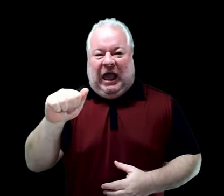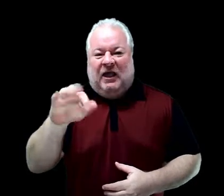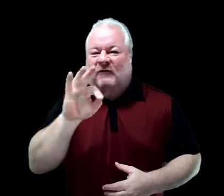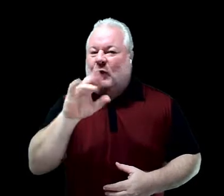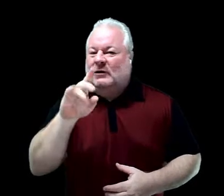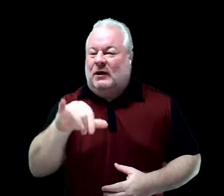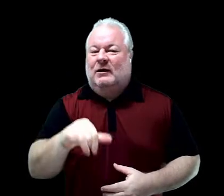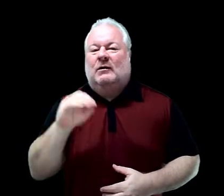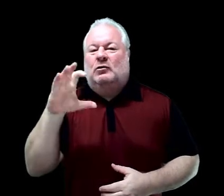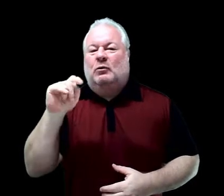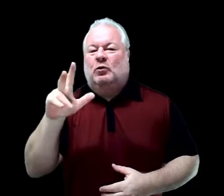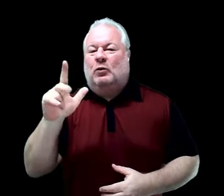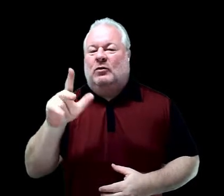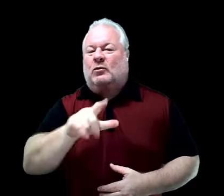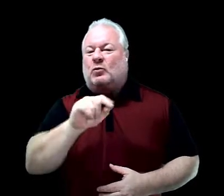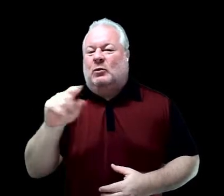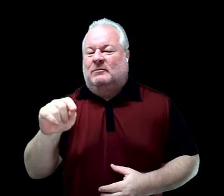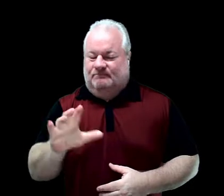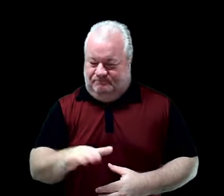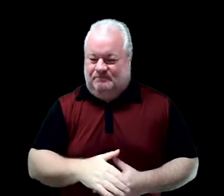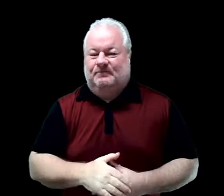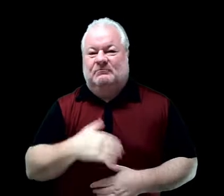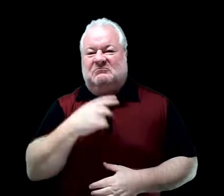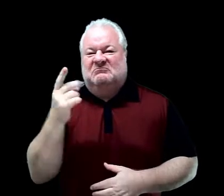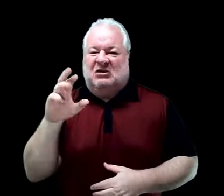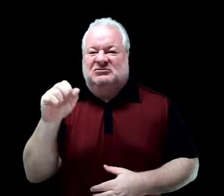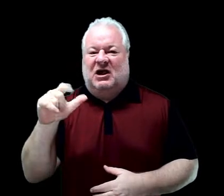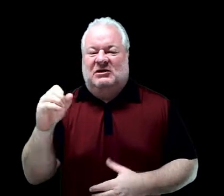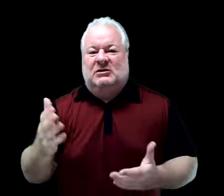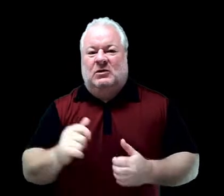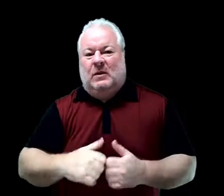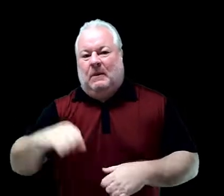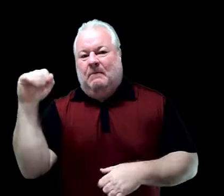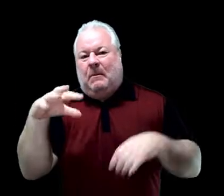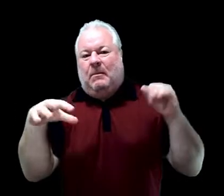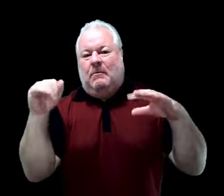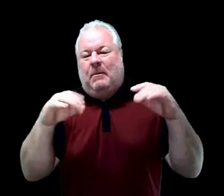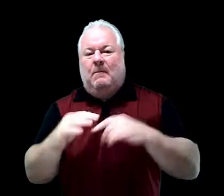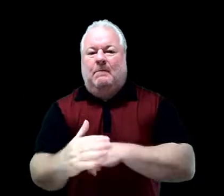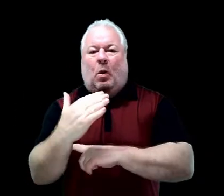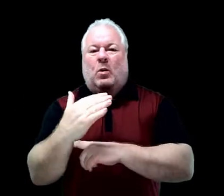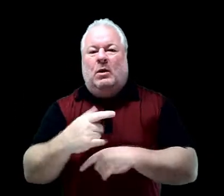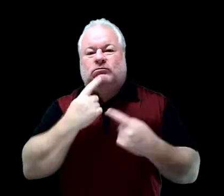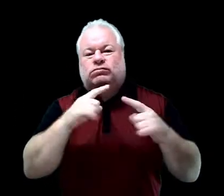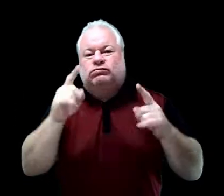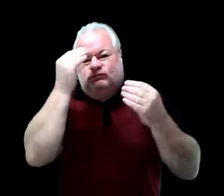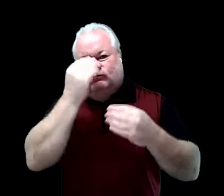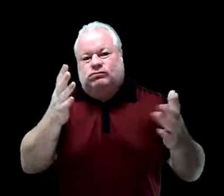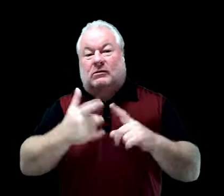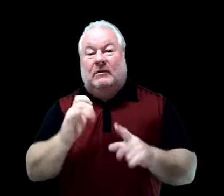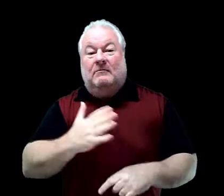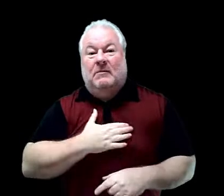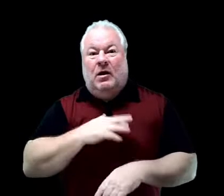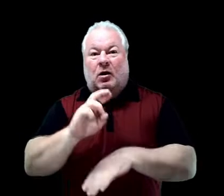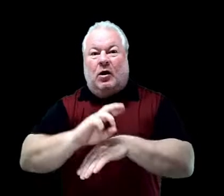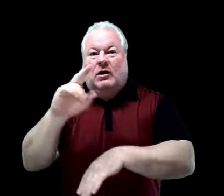23rd, 2020. Dr. Sal is here with this morning's announcements from